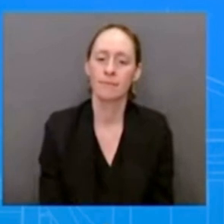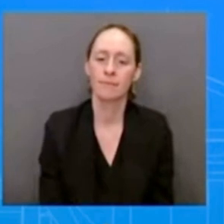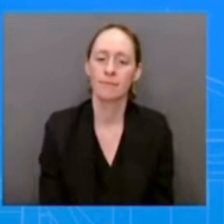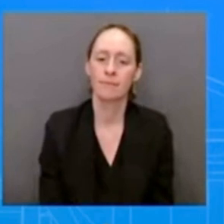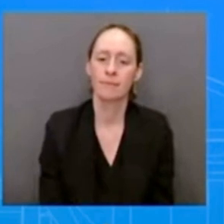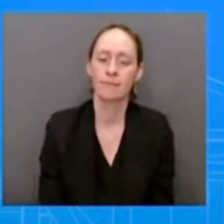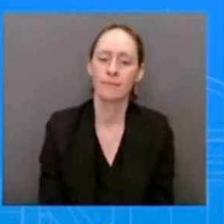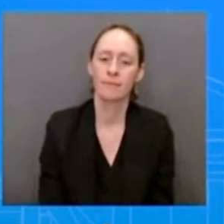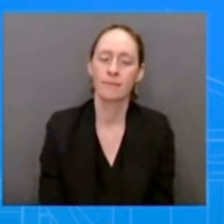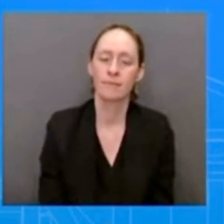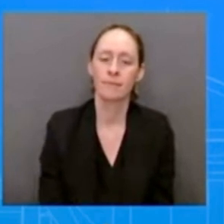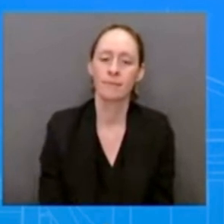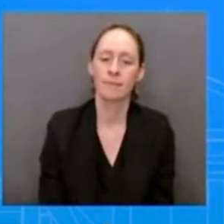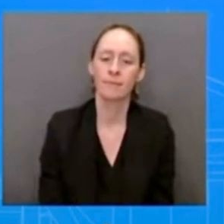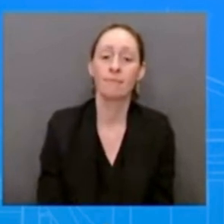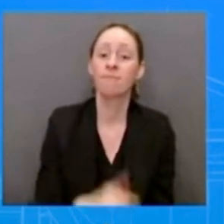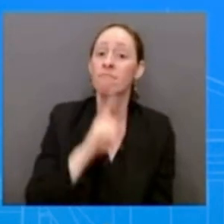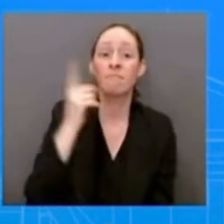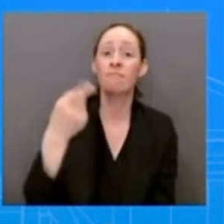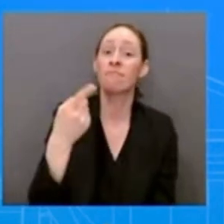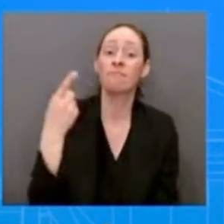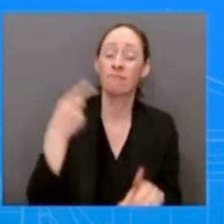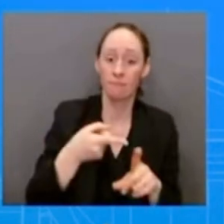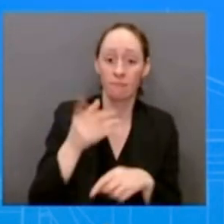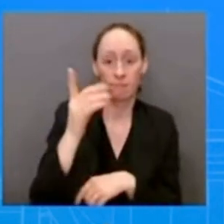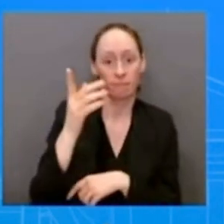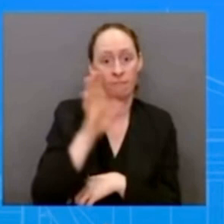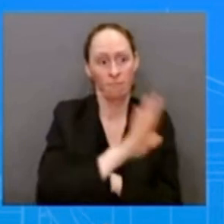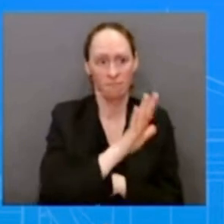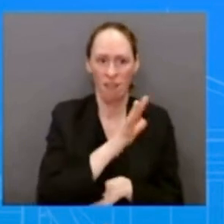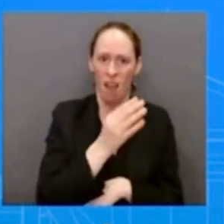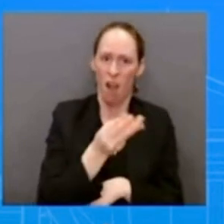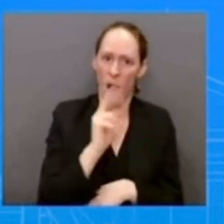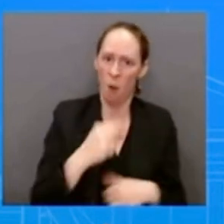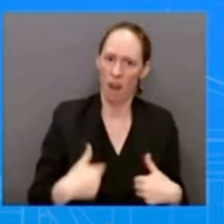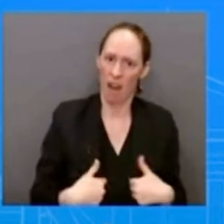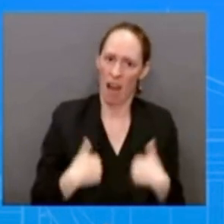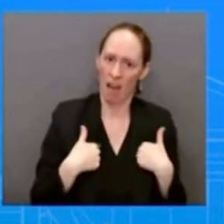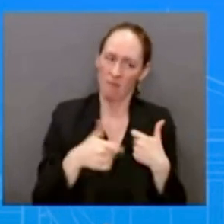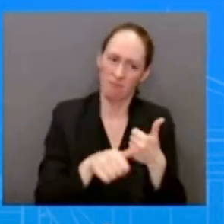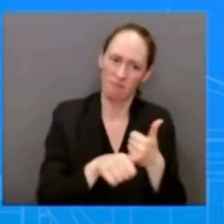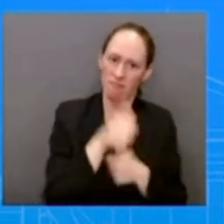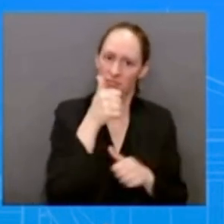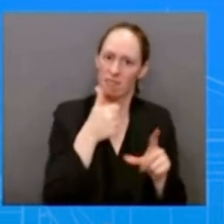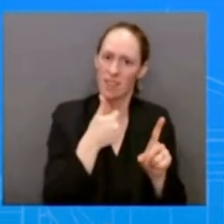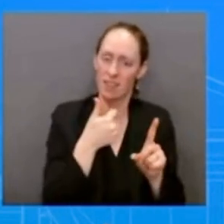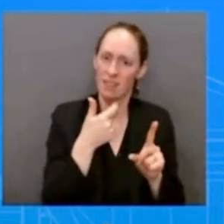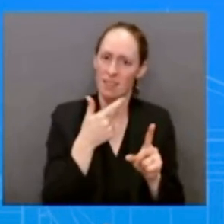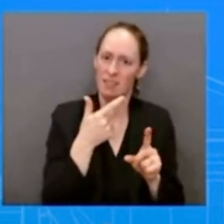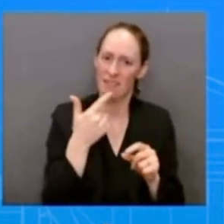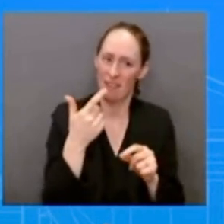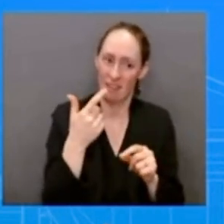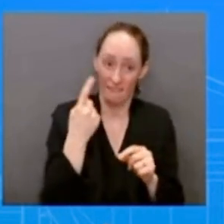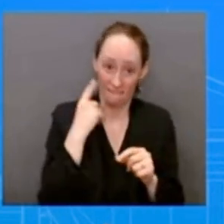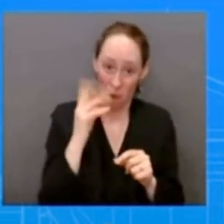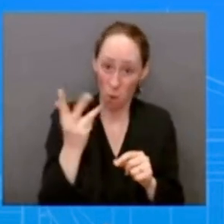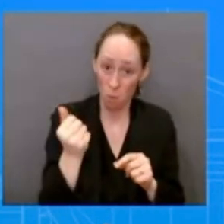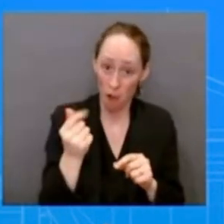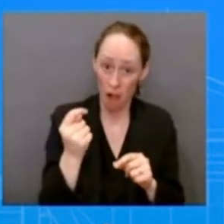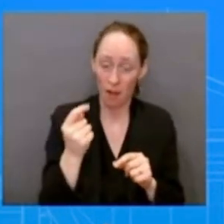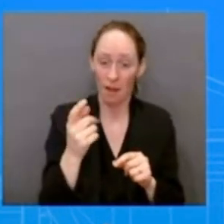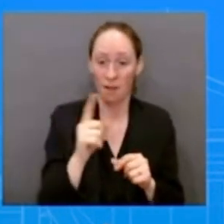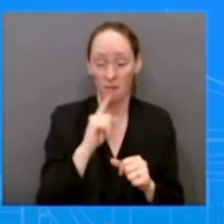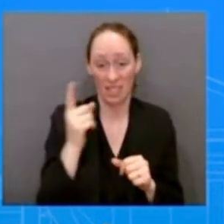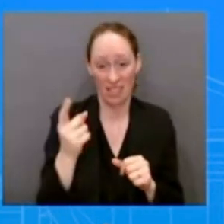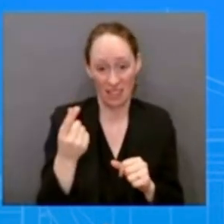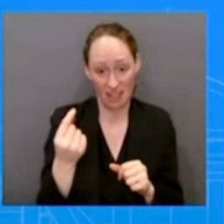uh at great risk and at best just an idiot uh thanks corinne john a